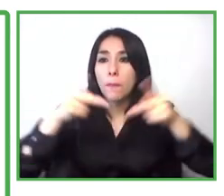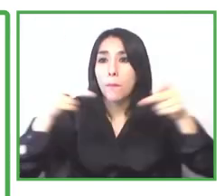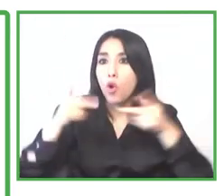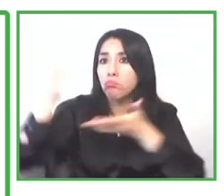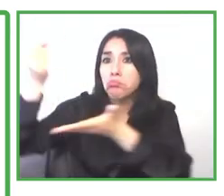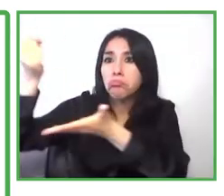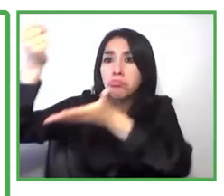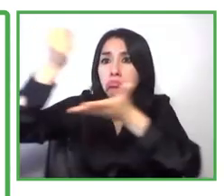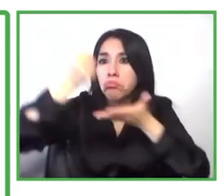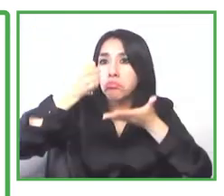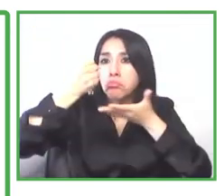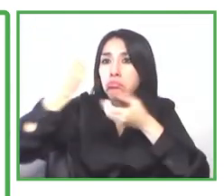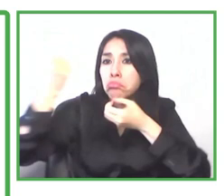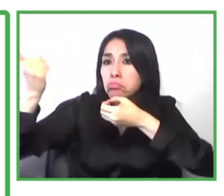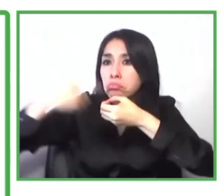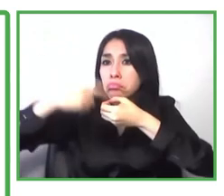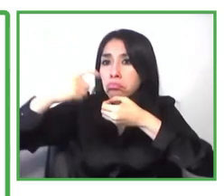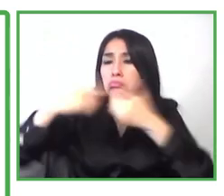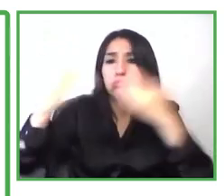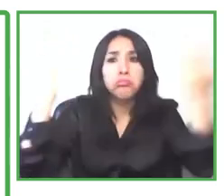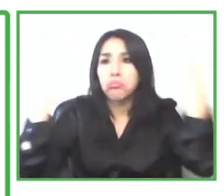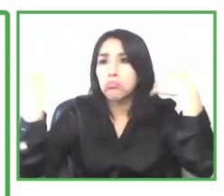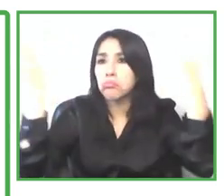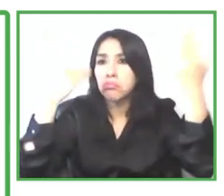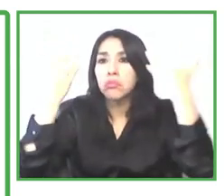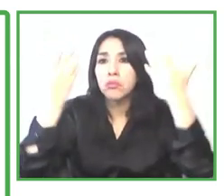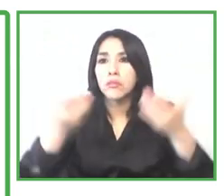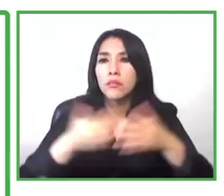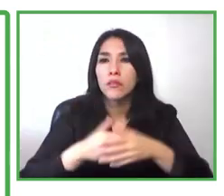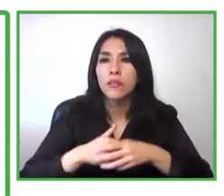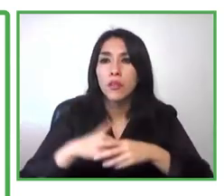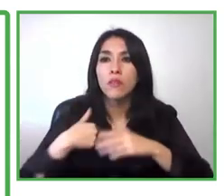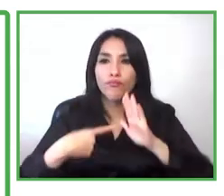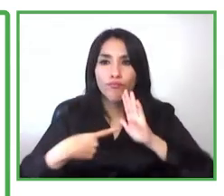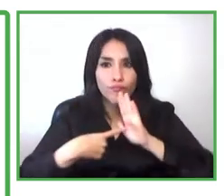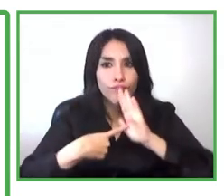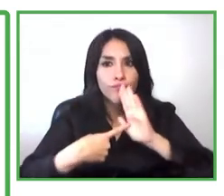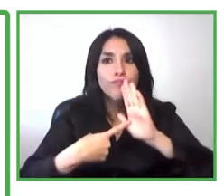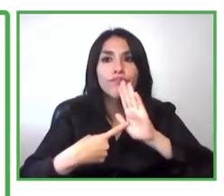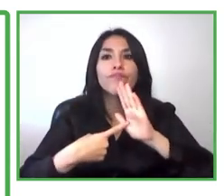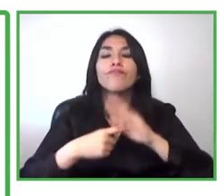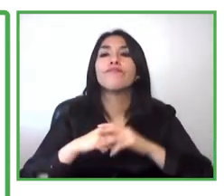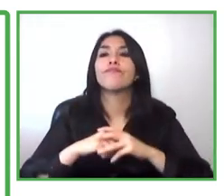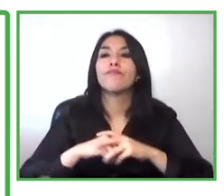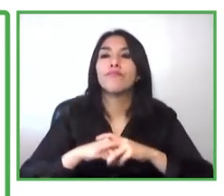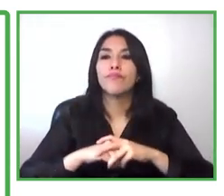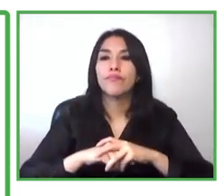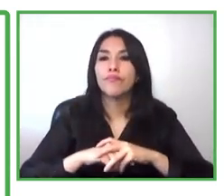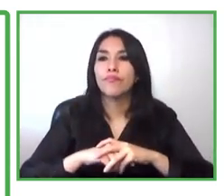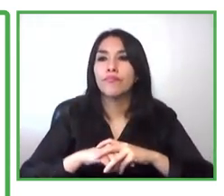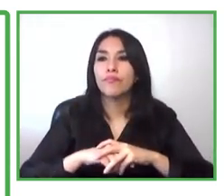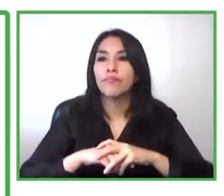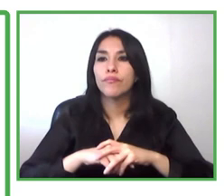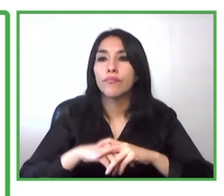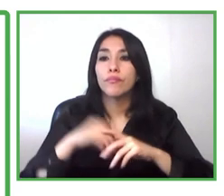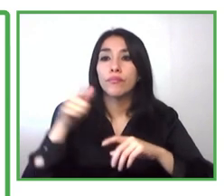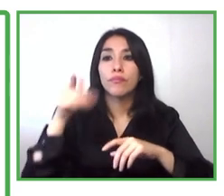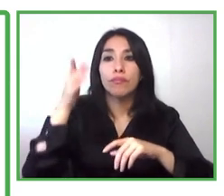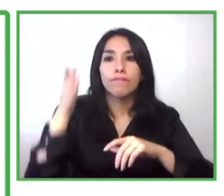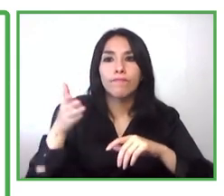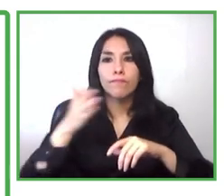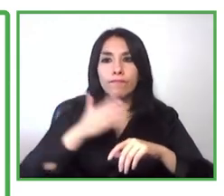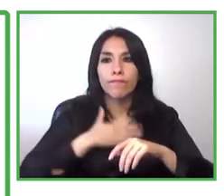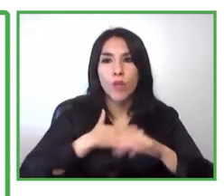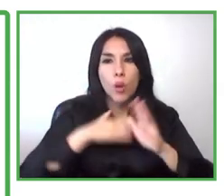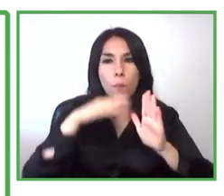email if you have any question you can just email me and i will be more than happy to answer thank you